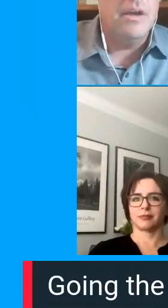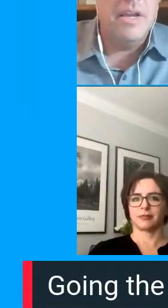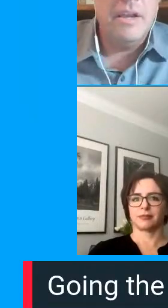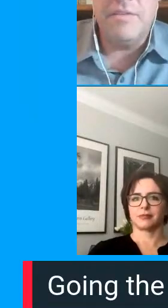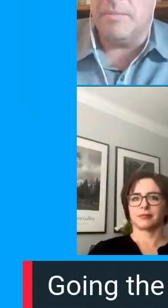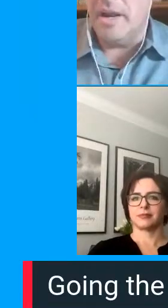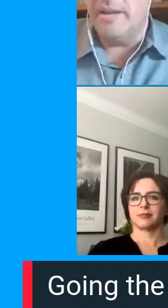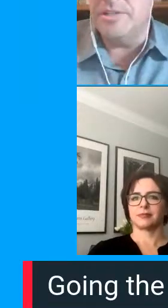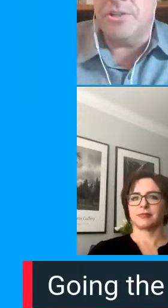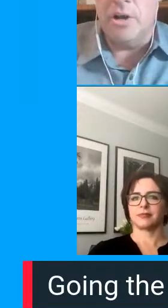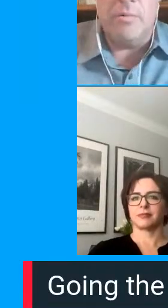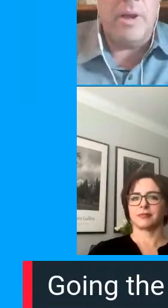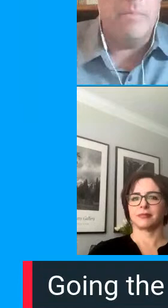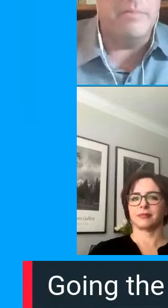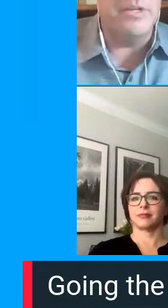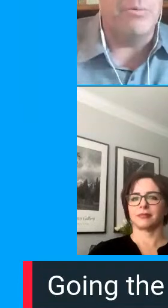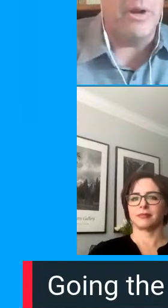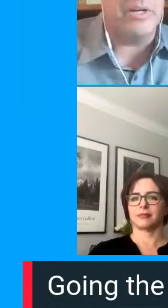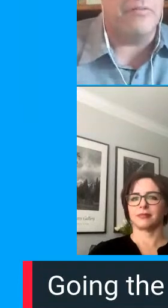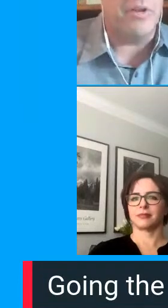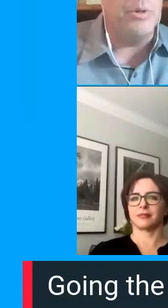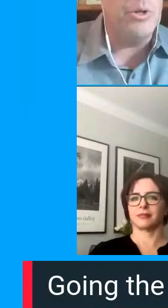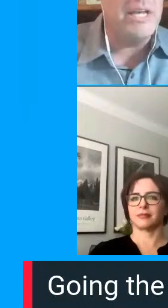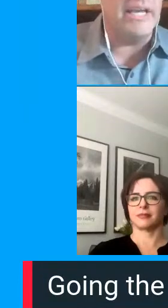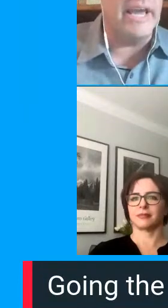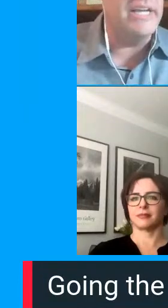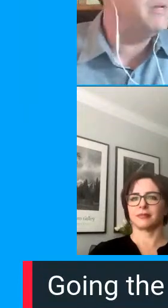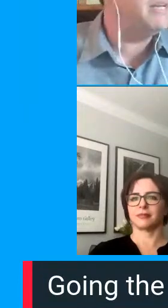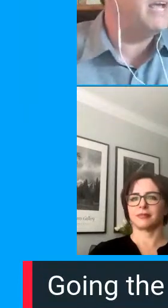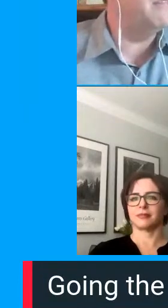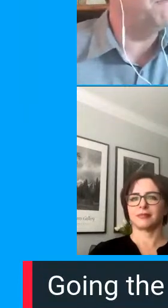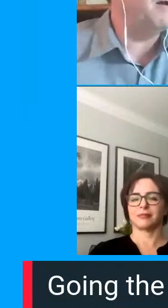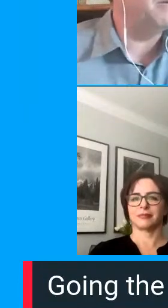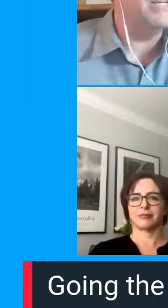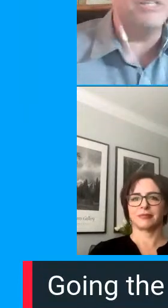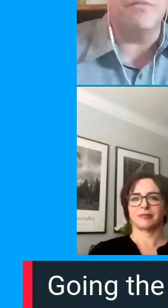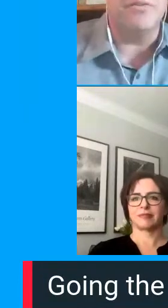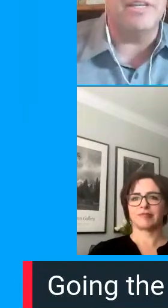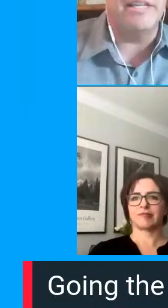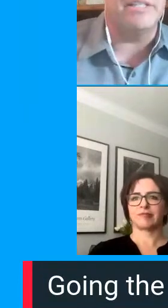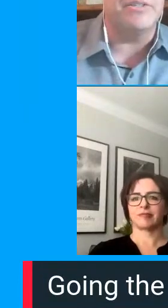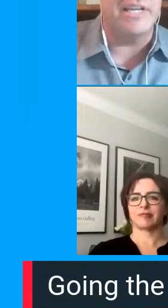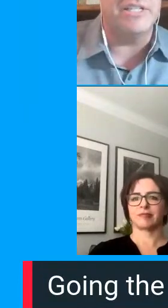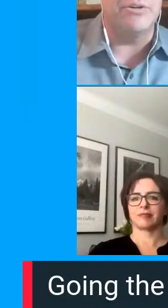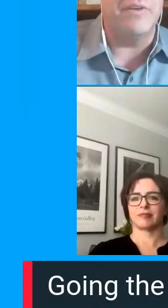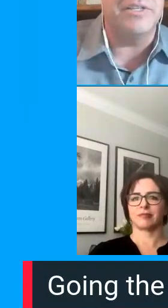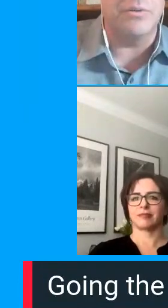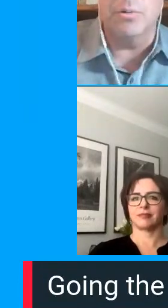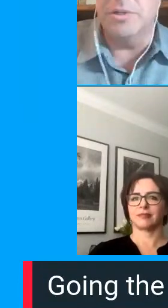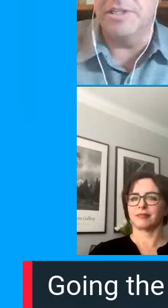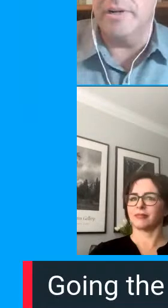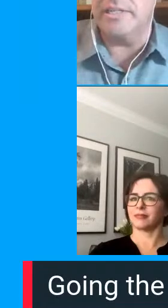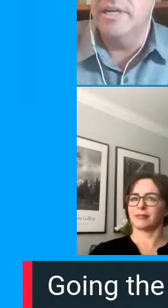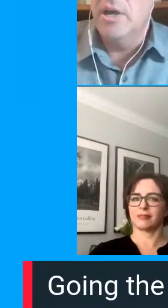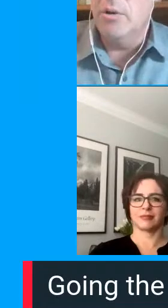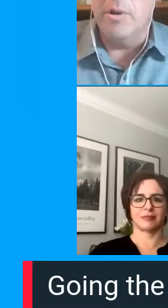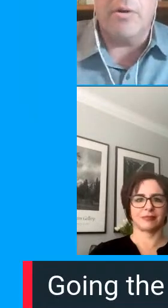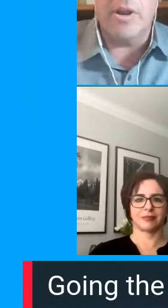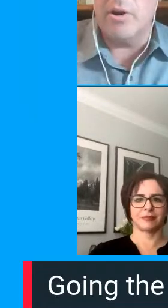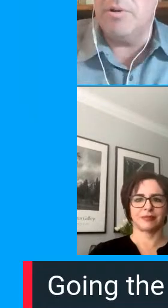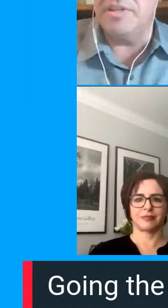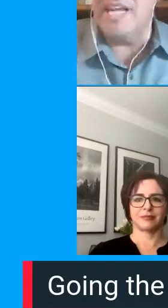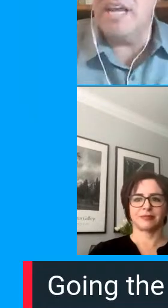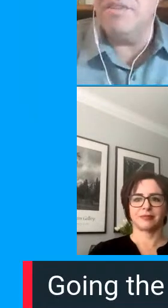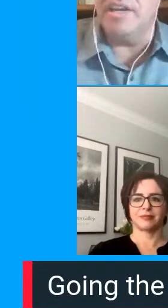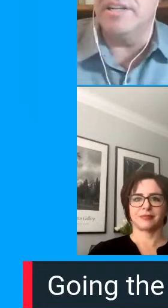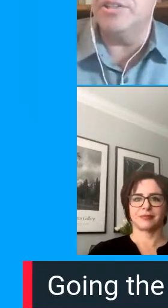good evening my name is Sean Webb I'm the director of community engagement and the foundation for the desert sands unified school district we